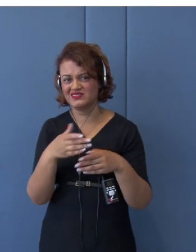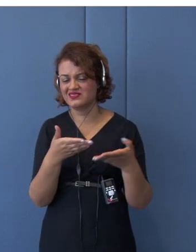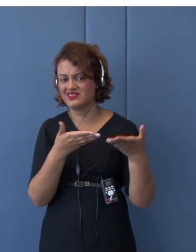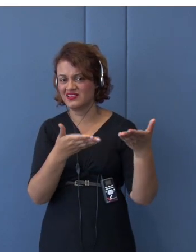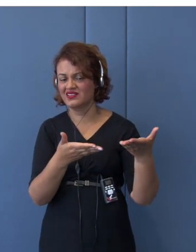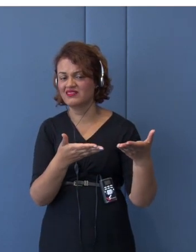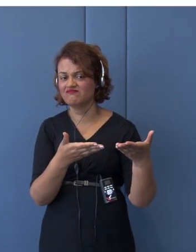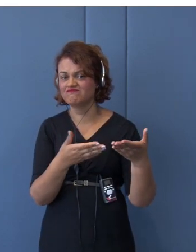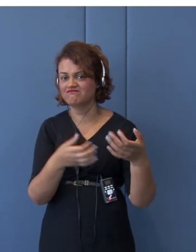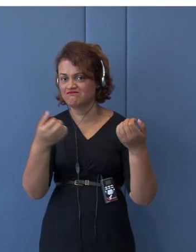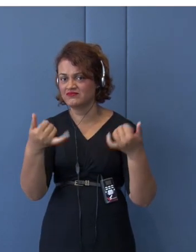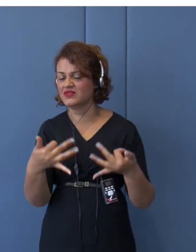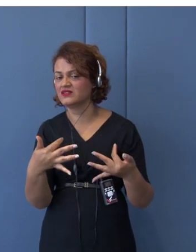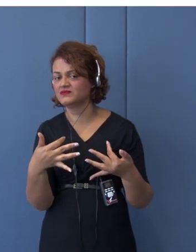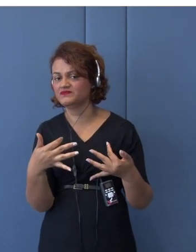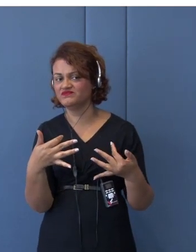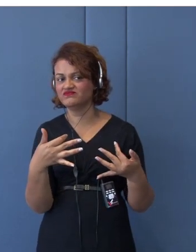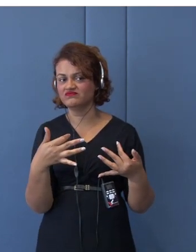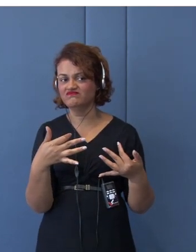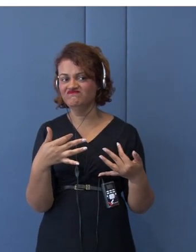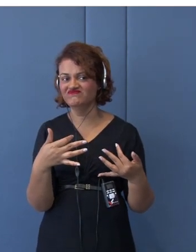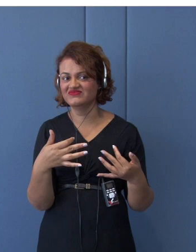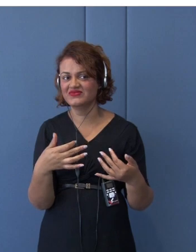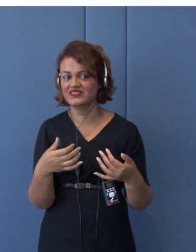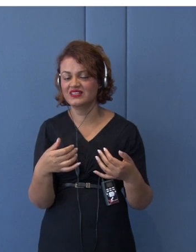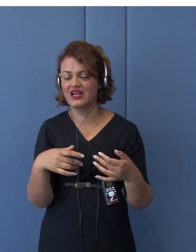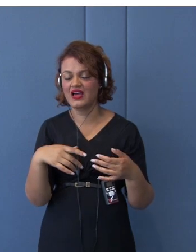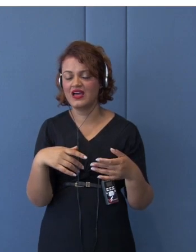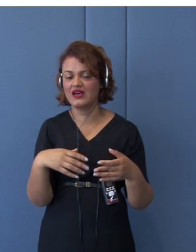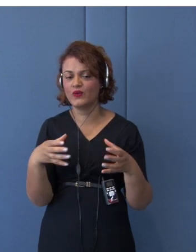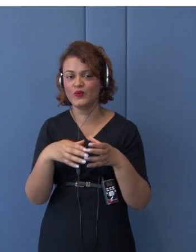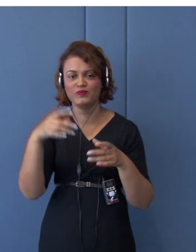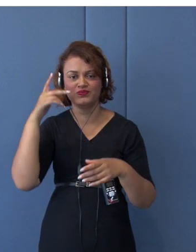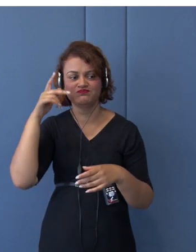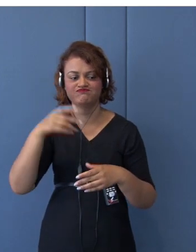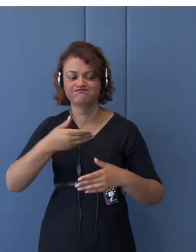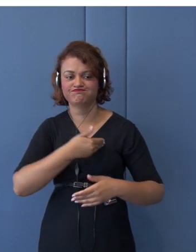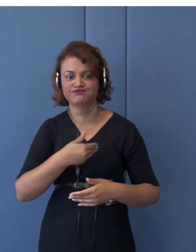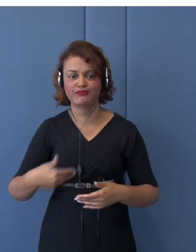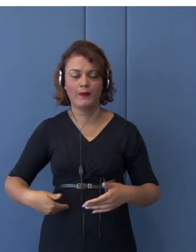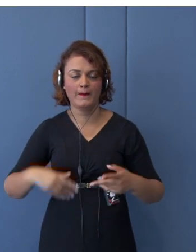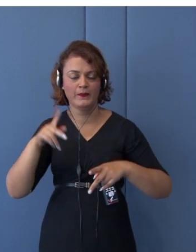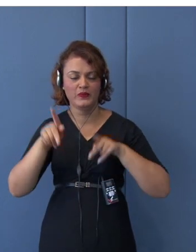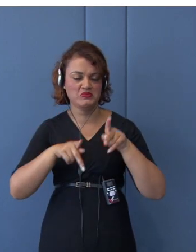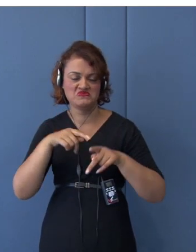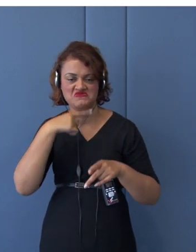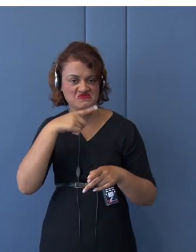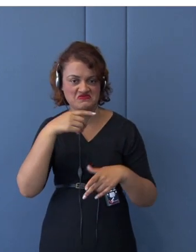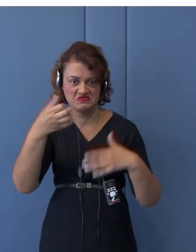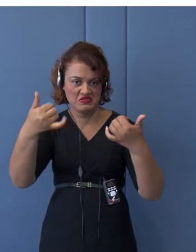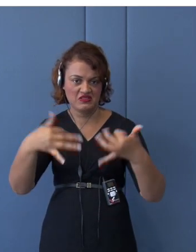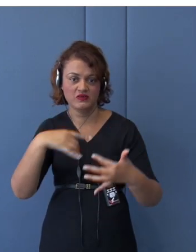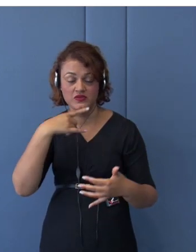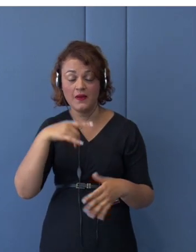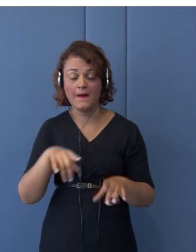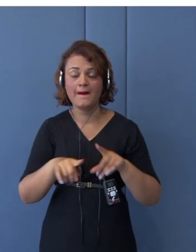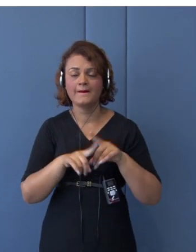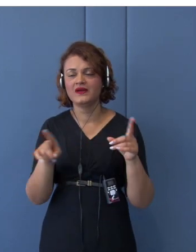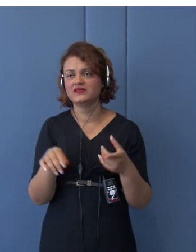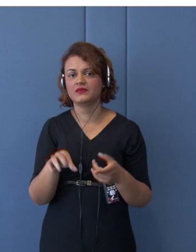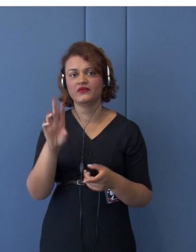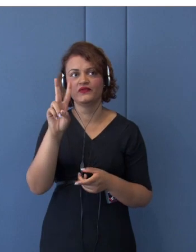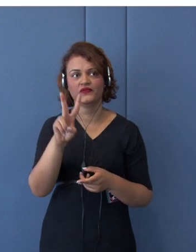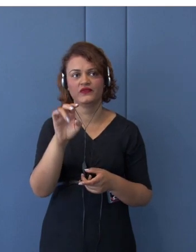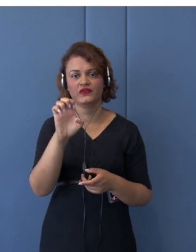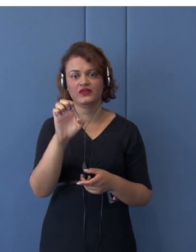the government procurement with those countries. But in the case of, say, Vietnam and Malaysia, they are now members